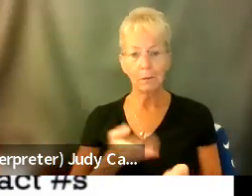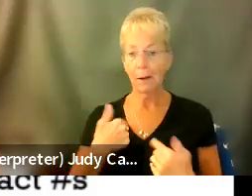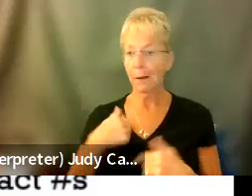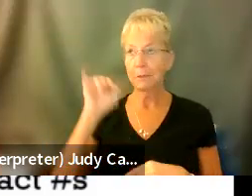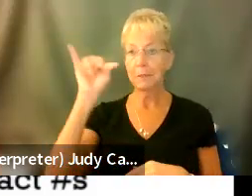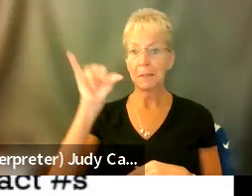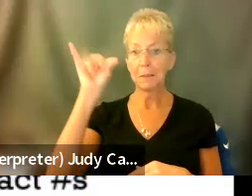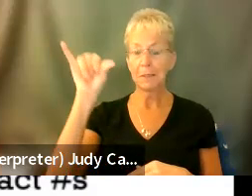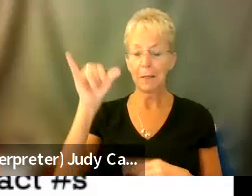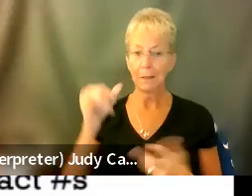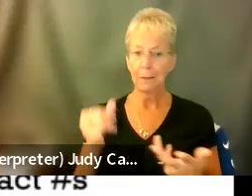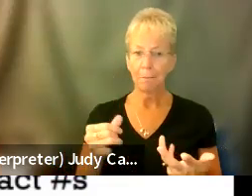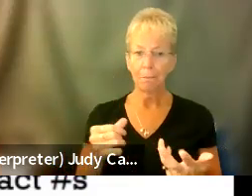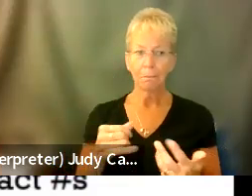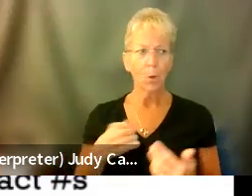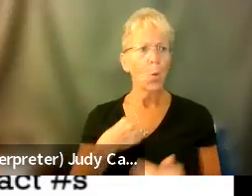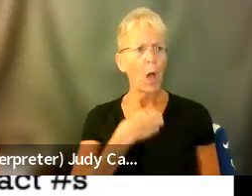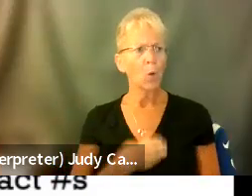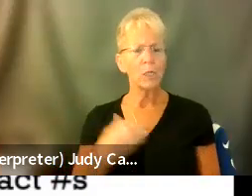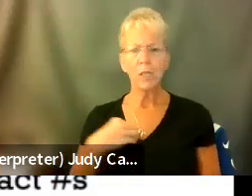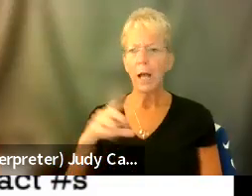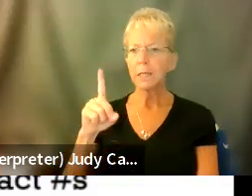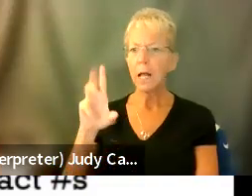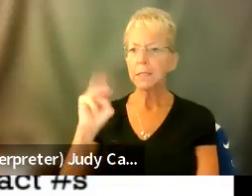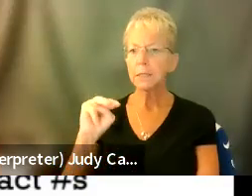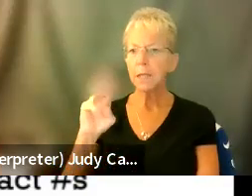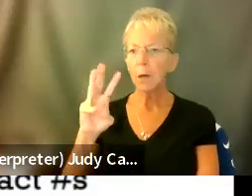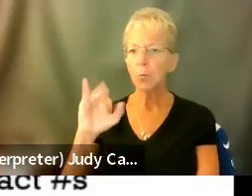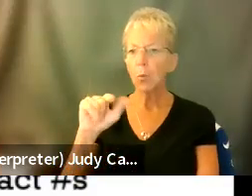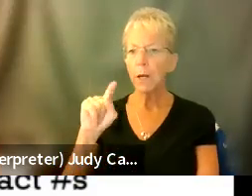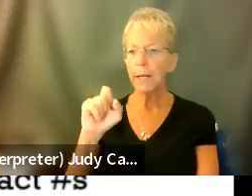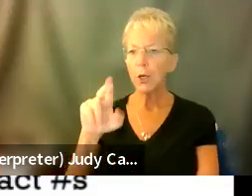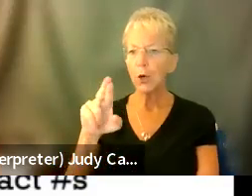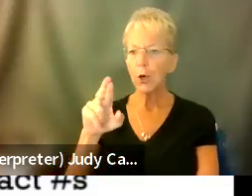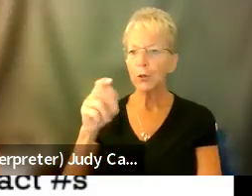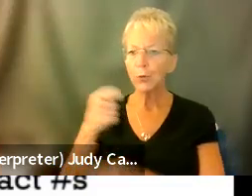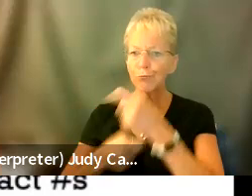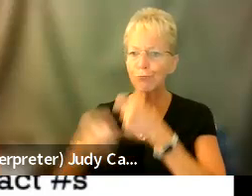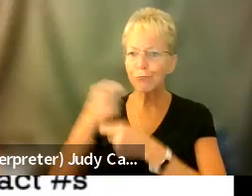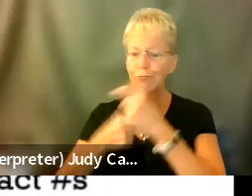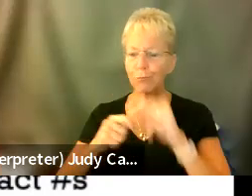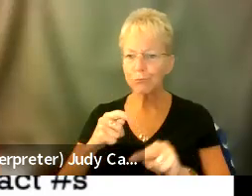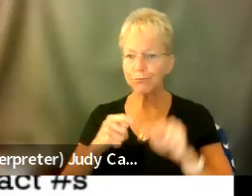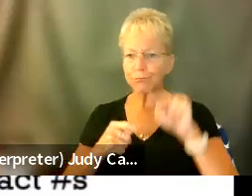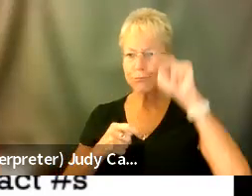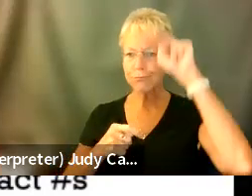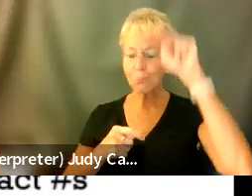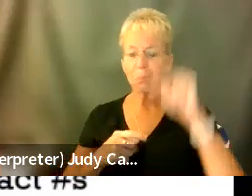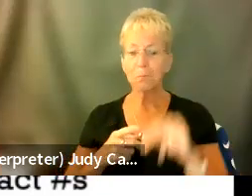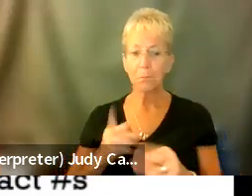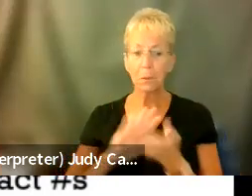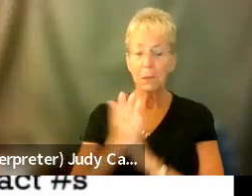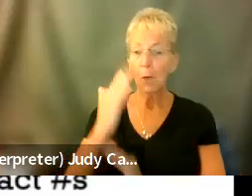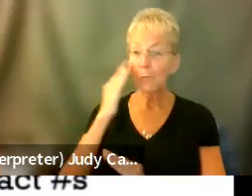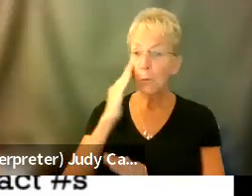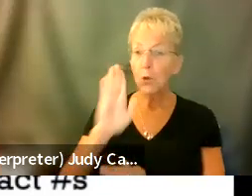was like, man, like we could really use a dumbwaiter at this point. Um, get to know your neighborhood firehouse. If